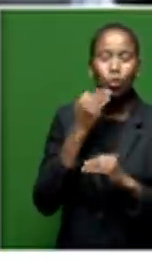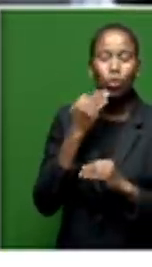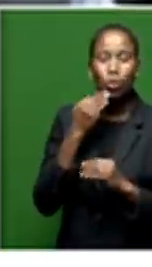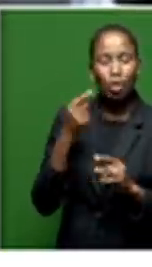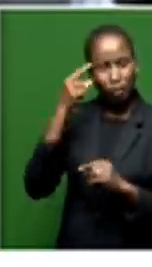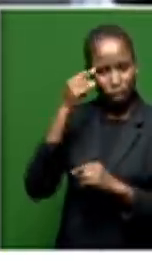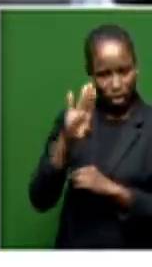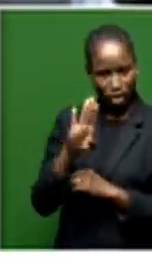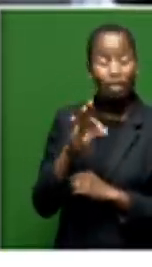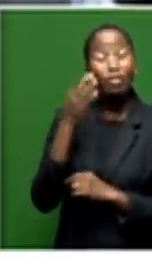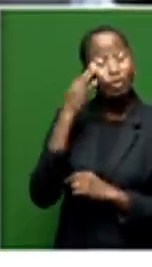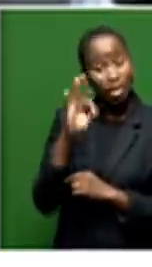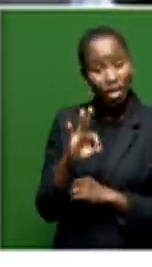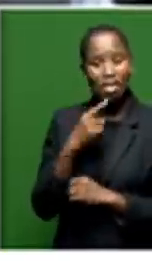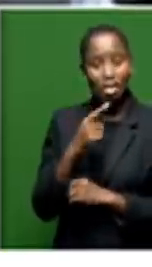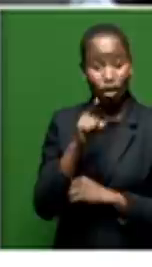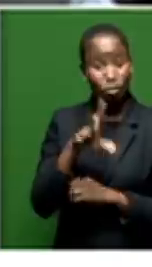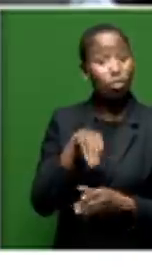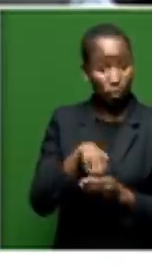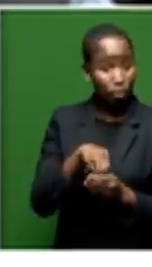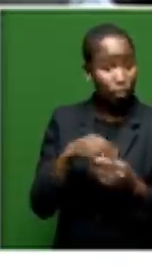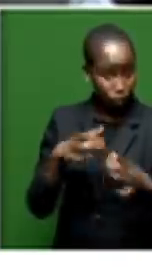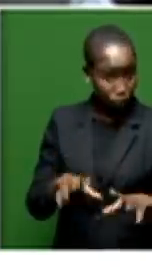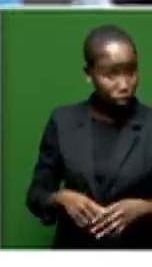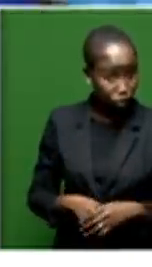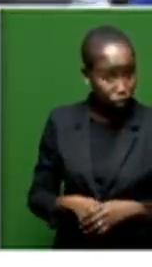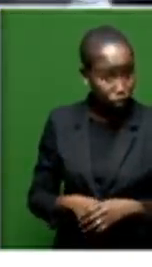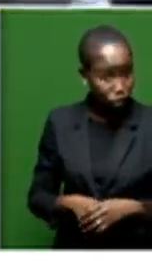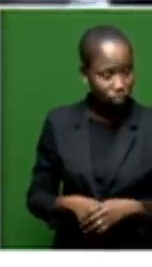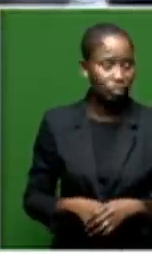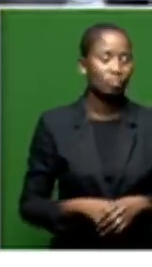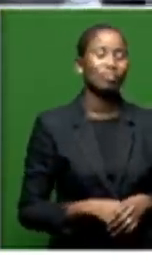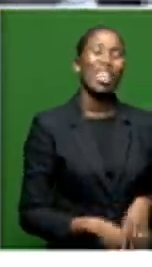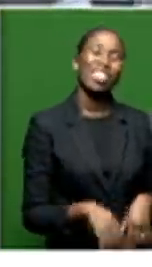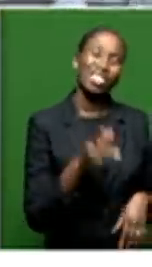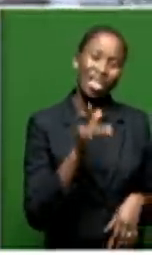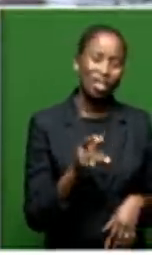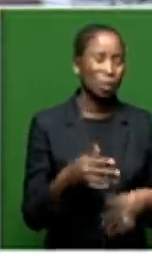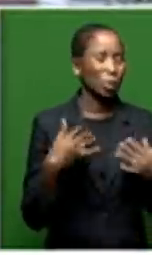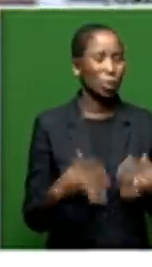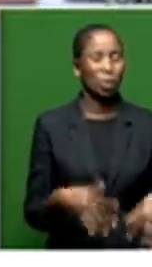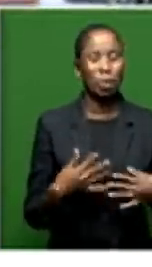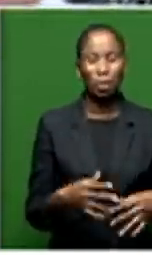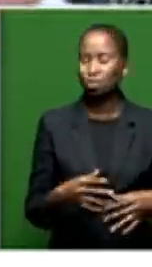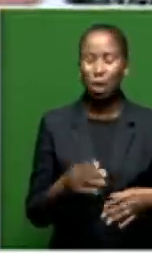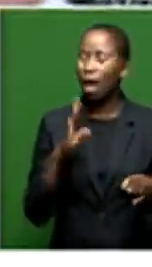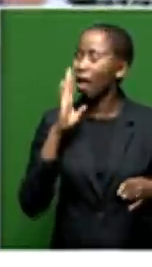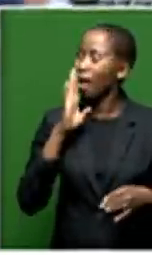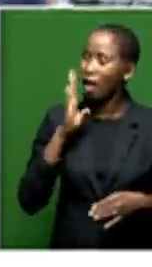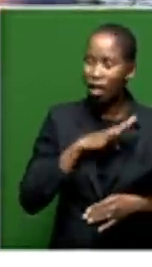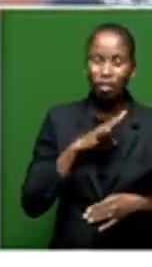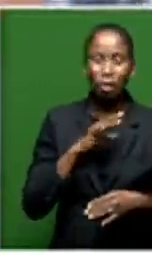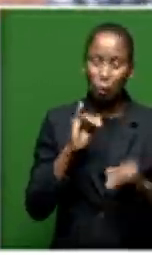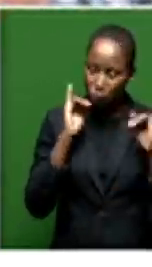are the face of this insurrection that took place in the country. That's absolute poppycock. And there was also no